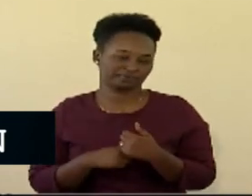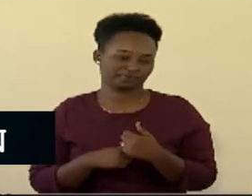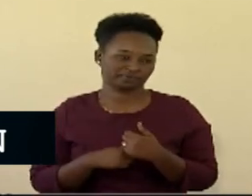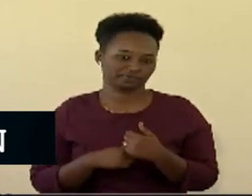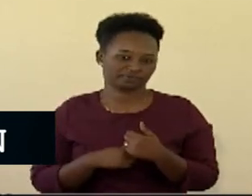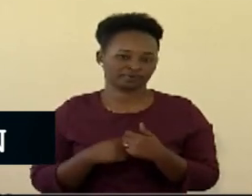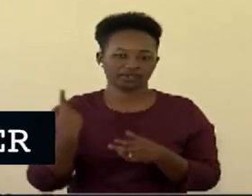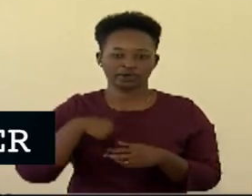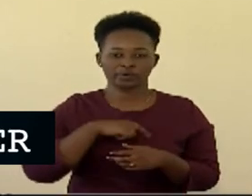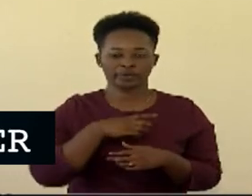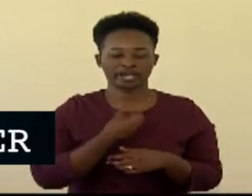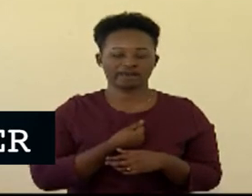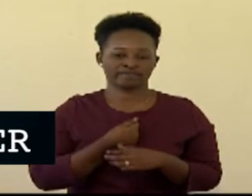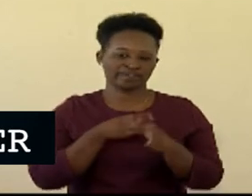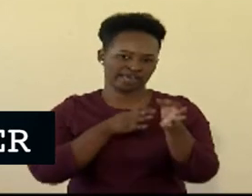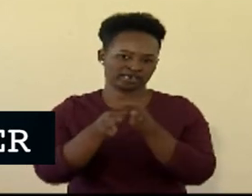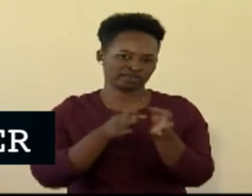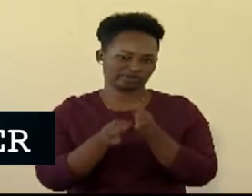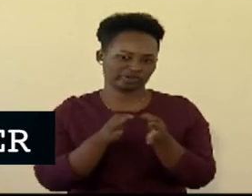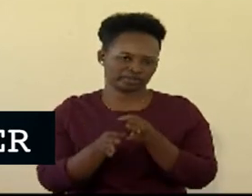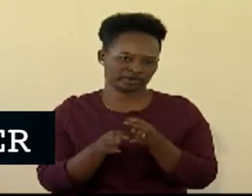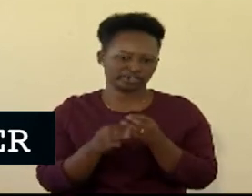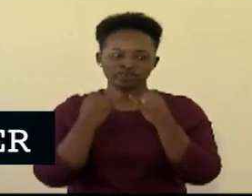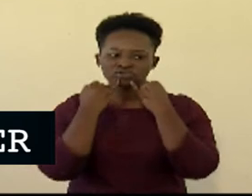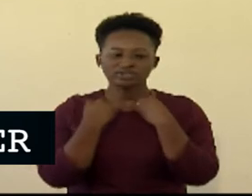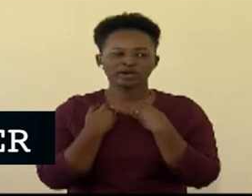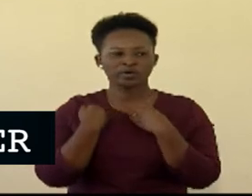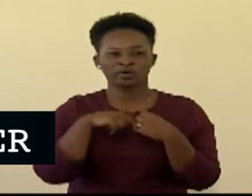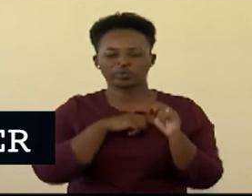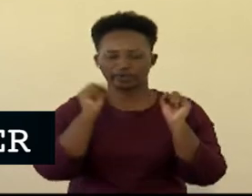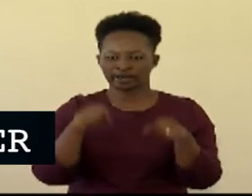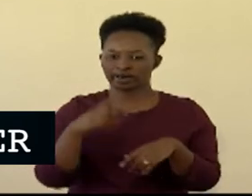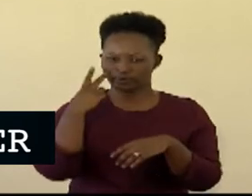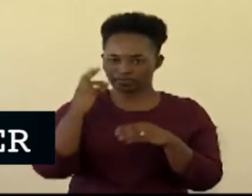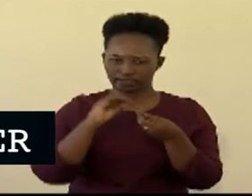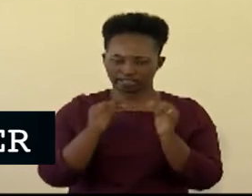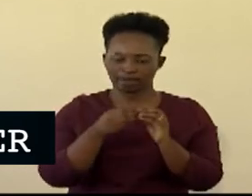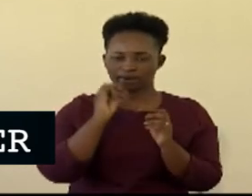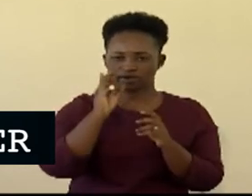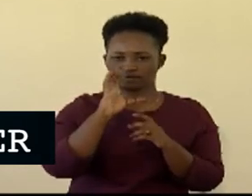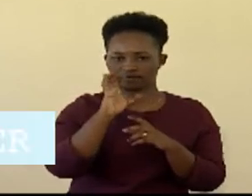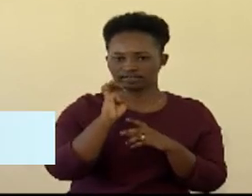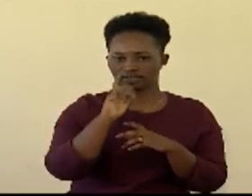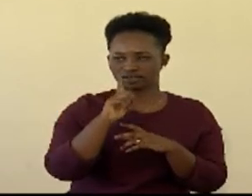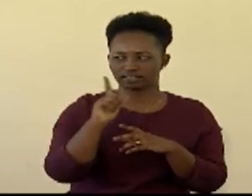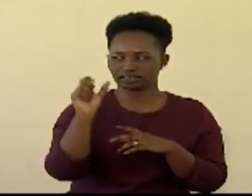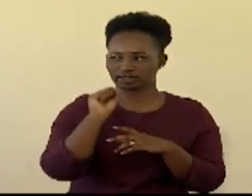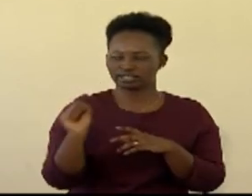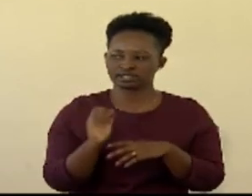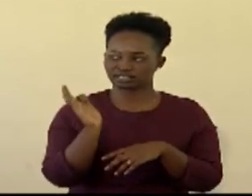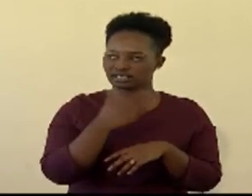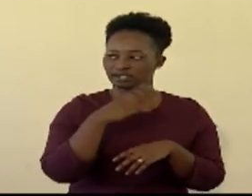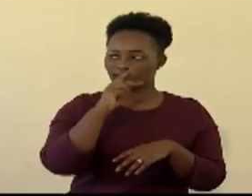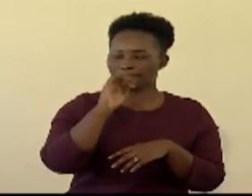So we have an expression telling us that we can look at the number of cells in mitosis so we need now to start